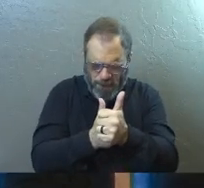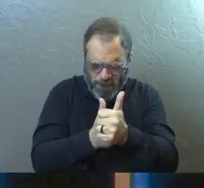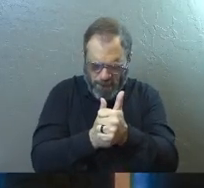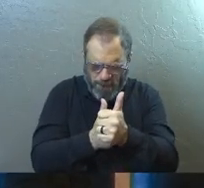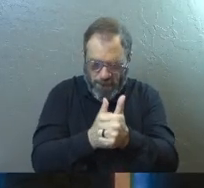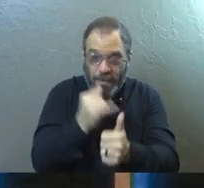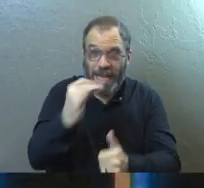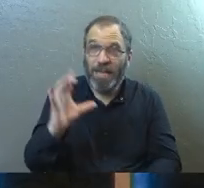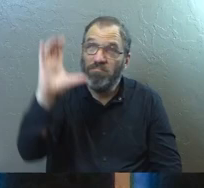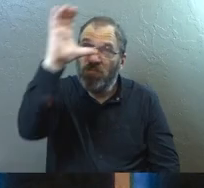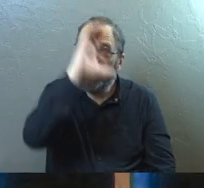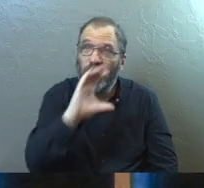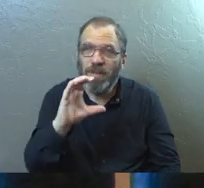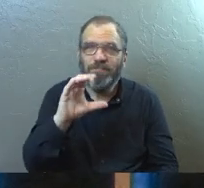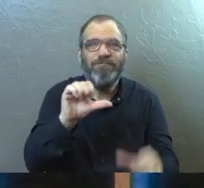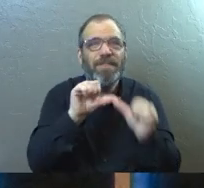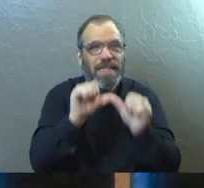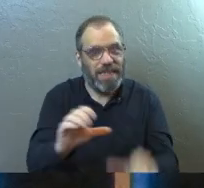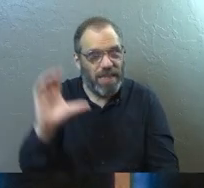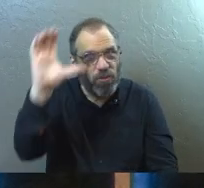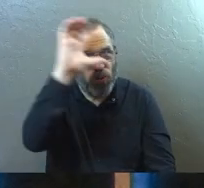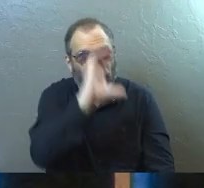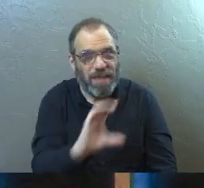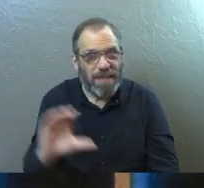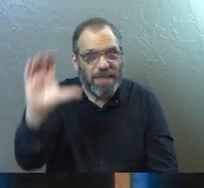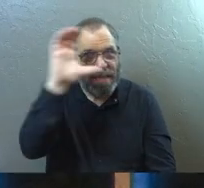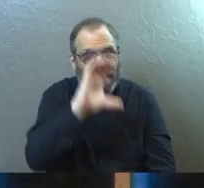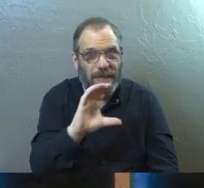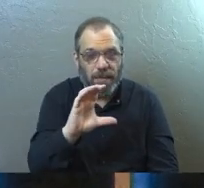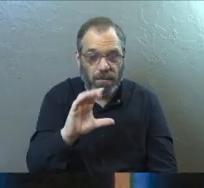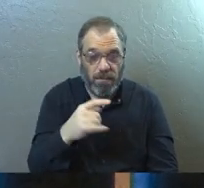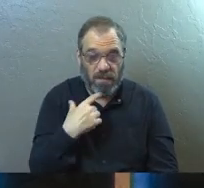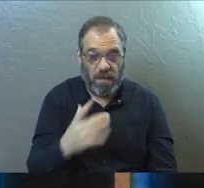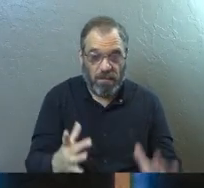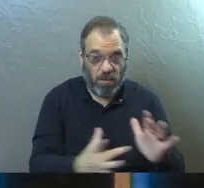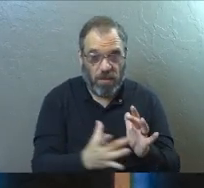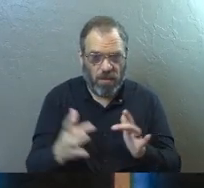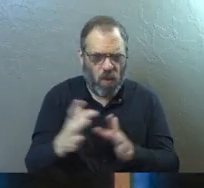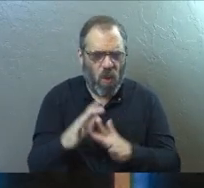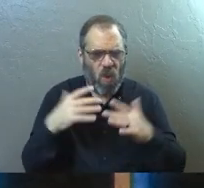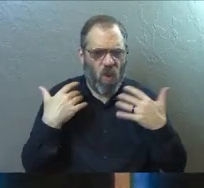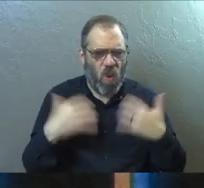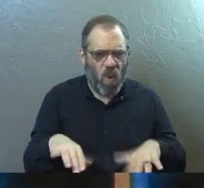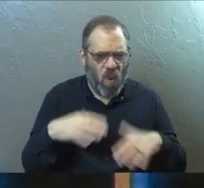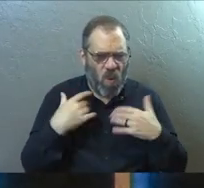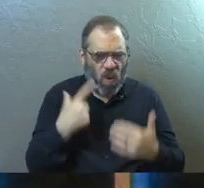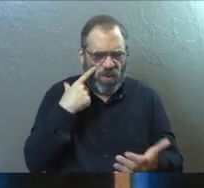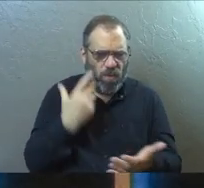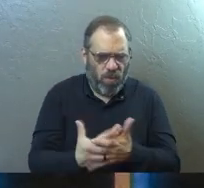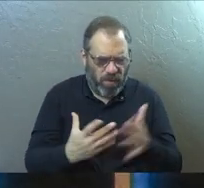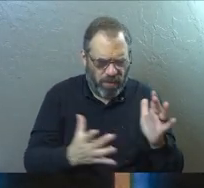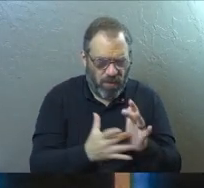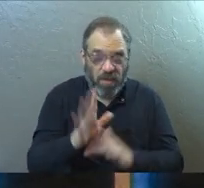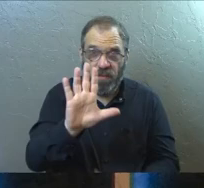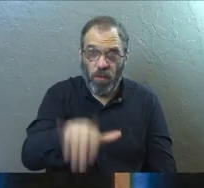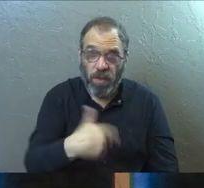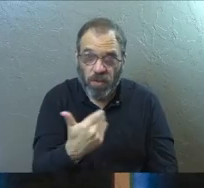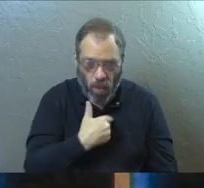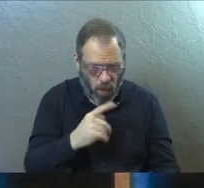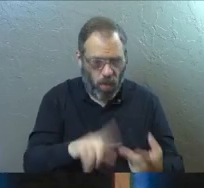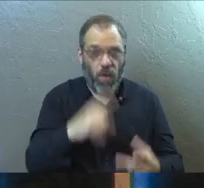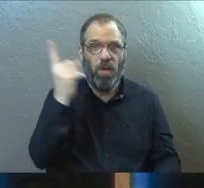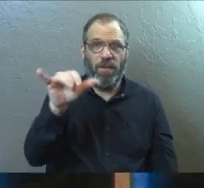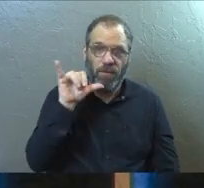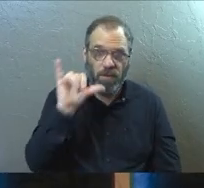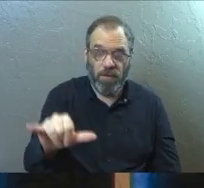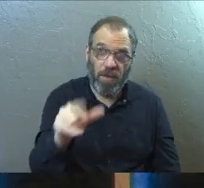If you're a seeker today, keep seeking. The claims of Jesus are massive for your soul, for all eternity.